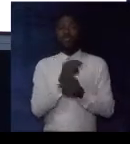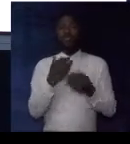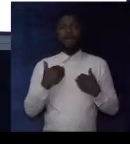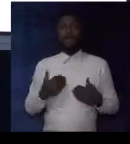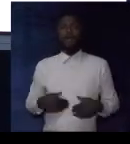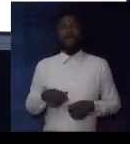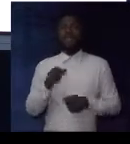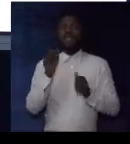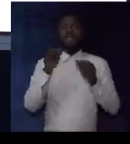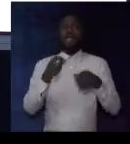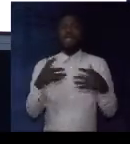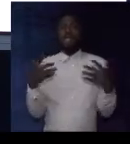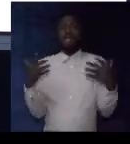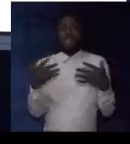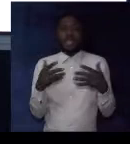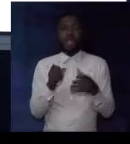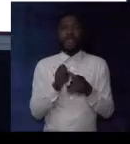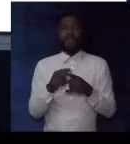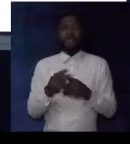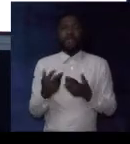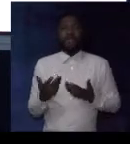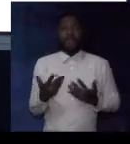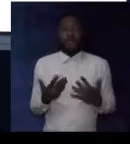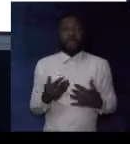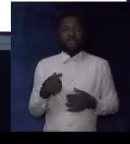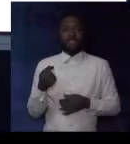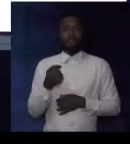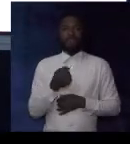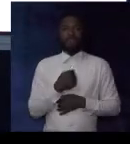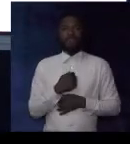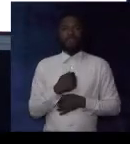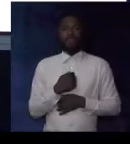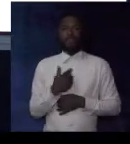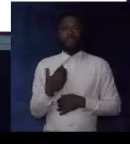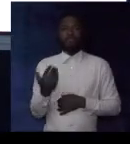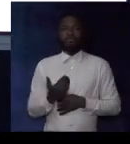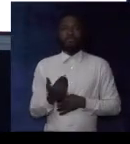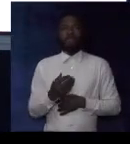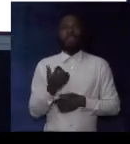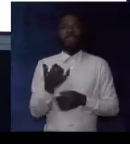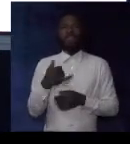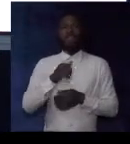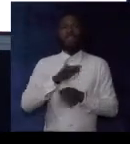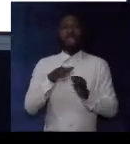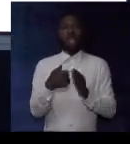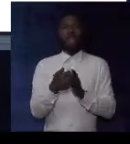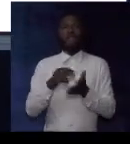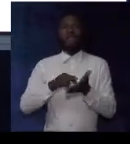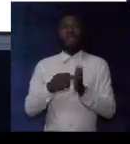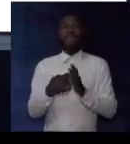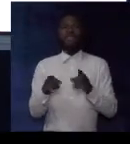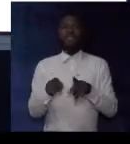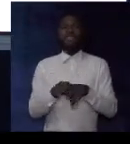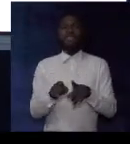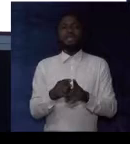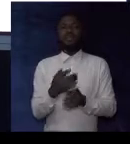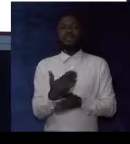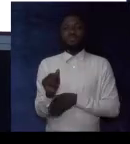can scare or frighten me. They all mean the same thing.